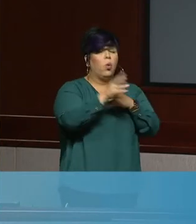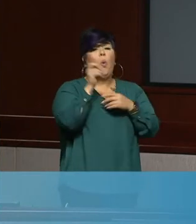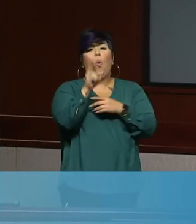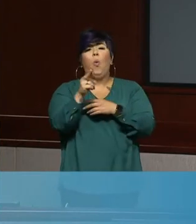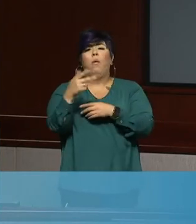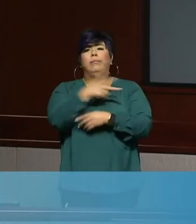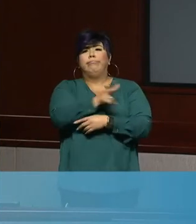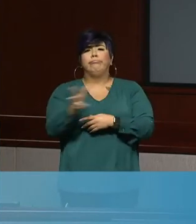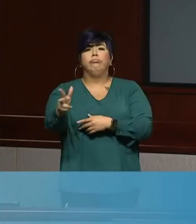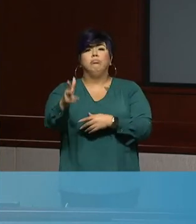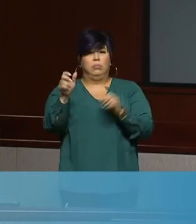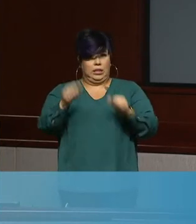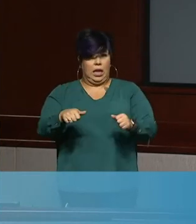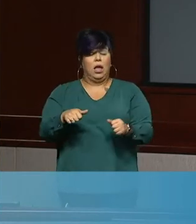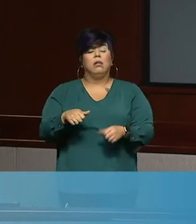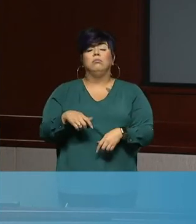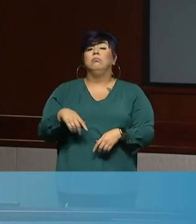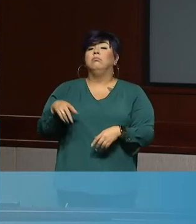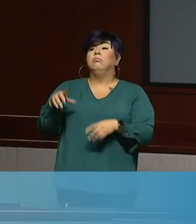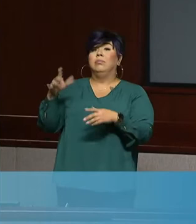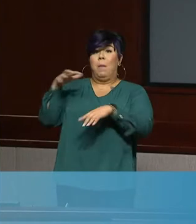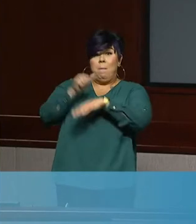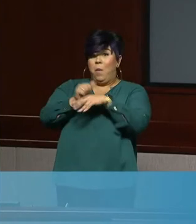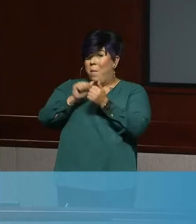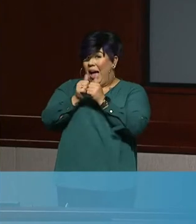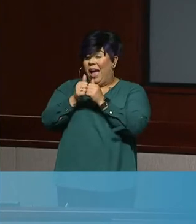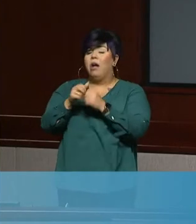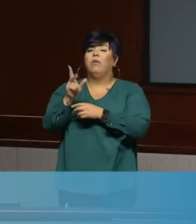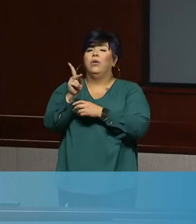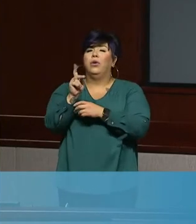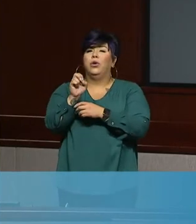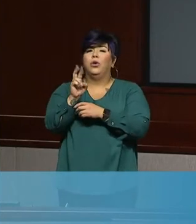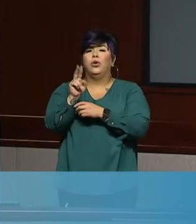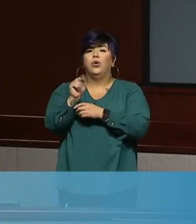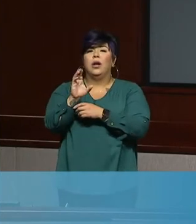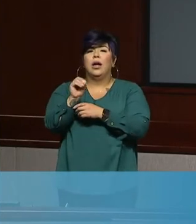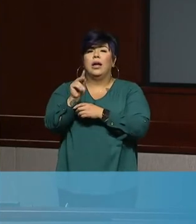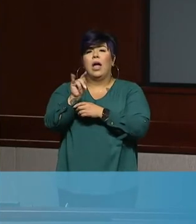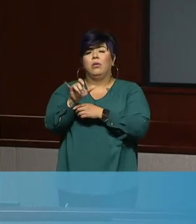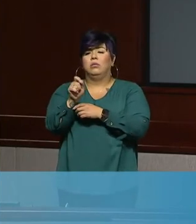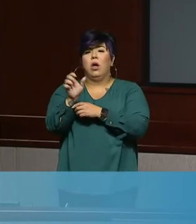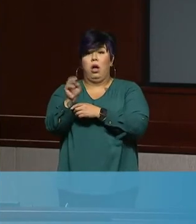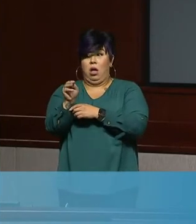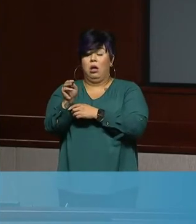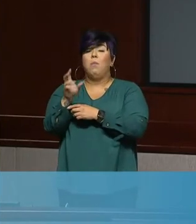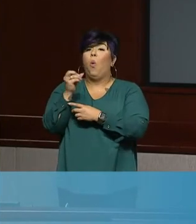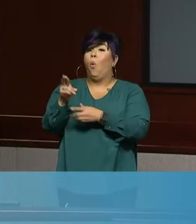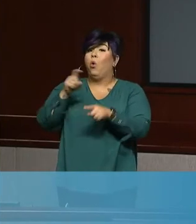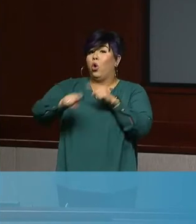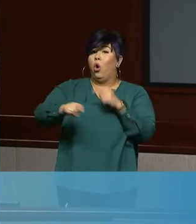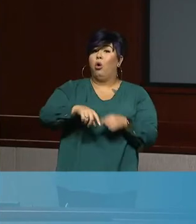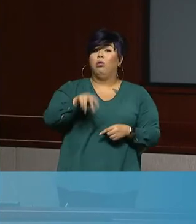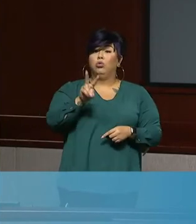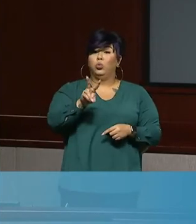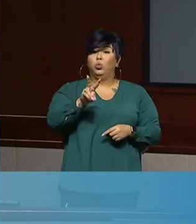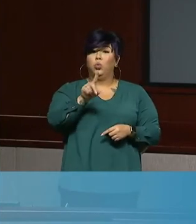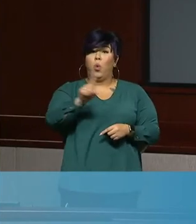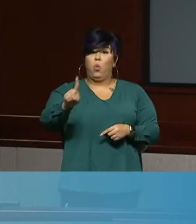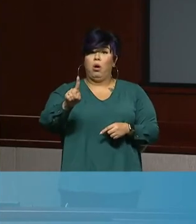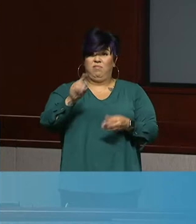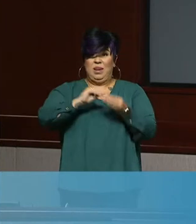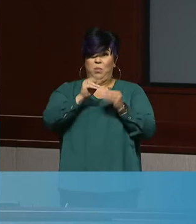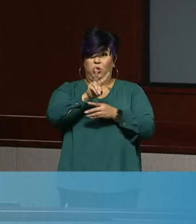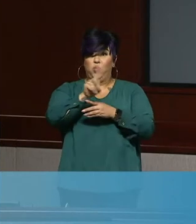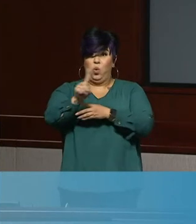you can go online at kerncounty.com or call, simply call 211 to get